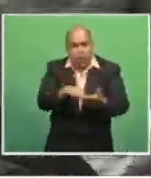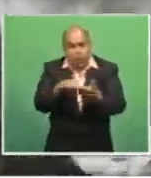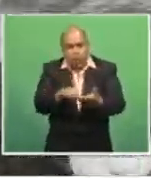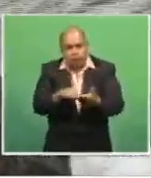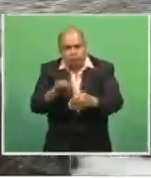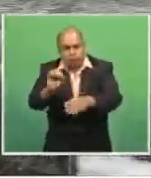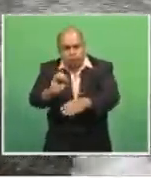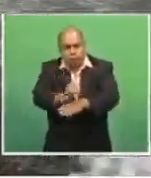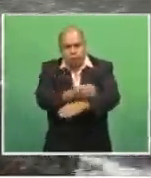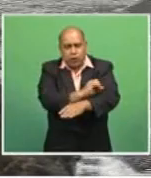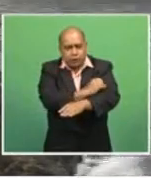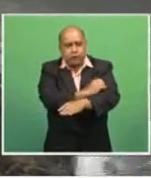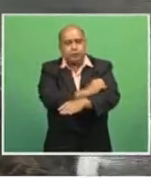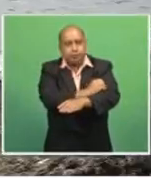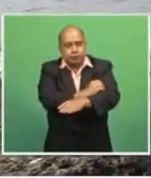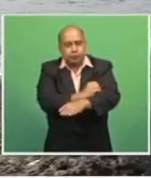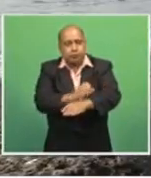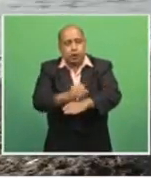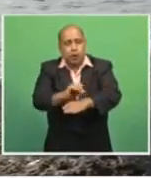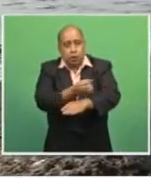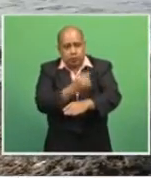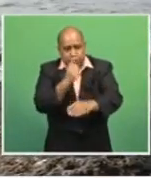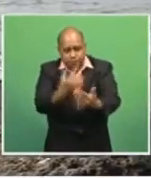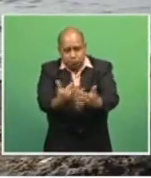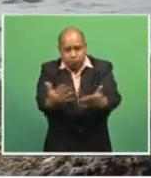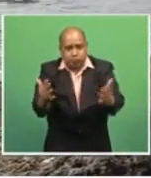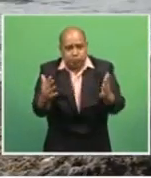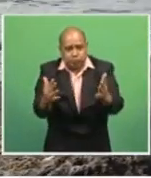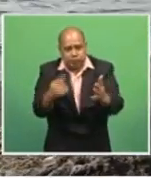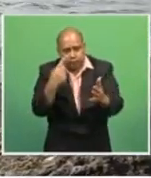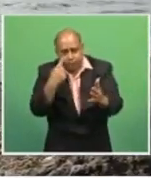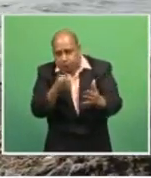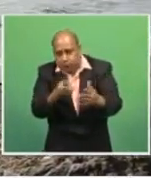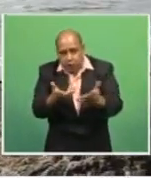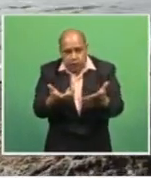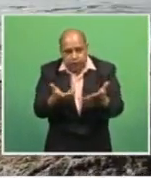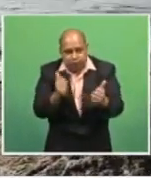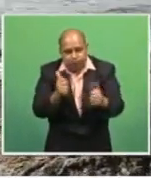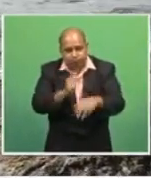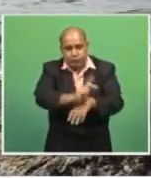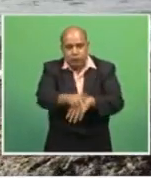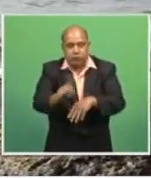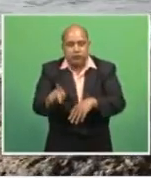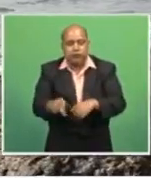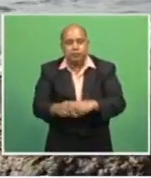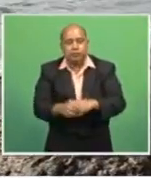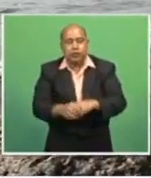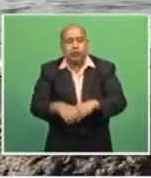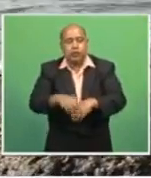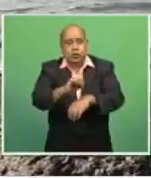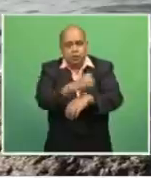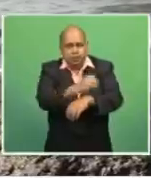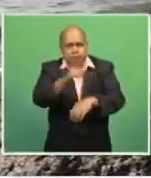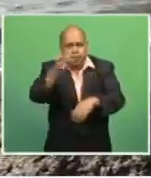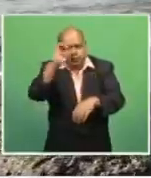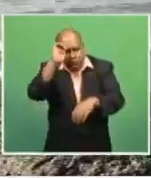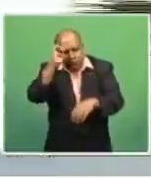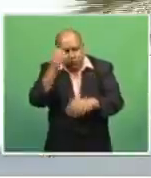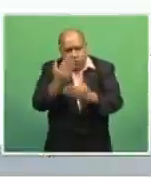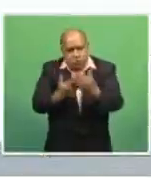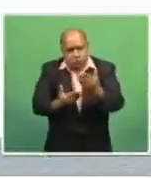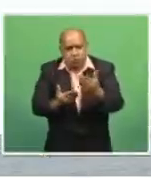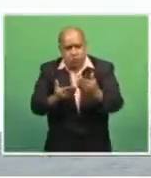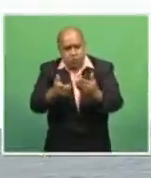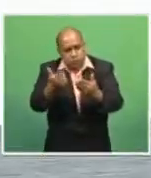Norway's Prime Minister lamented the lack of Pacific Ocean's experts and from that mutual concern arose the scholarship